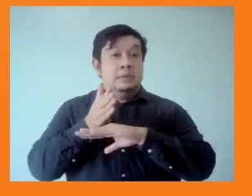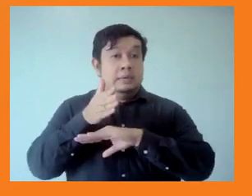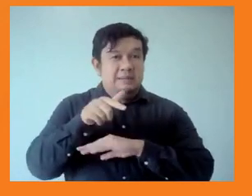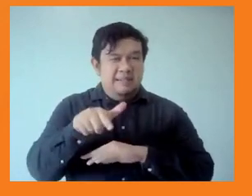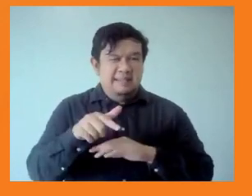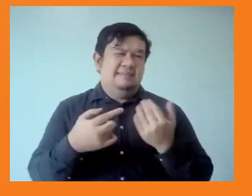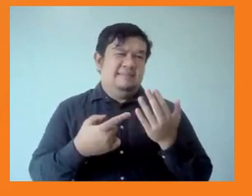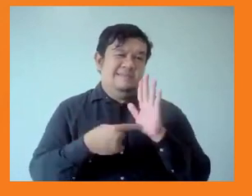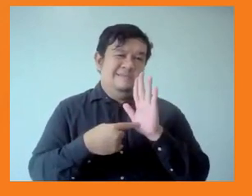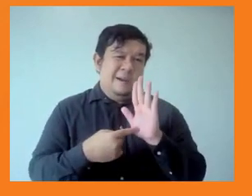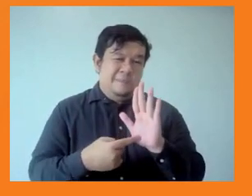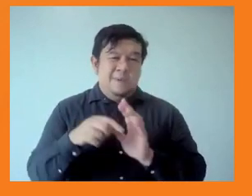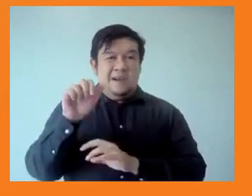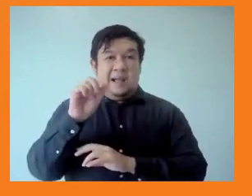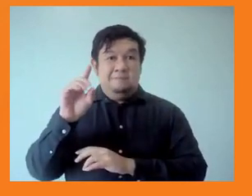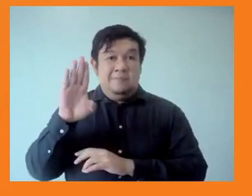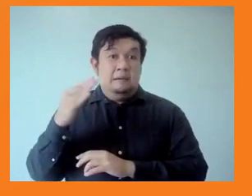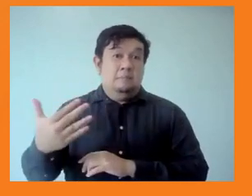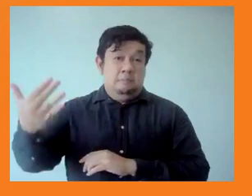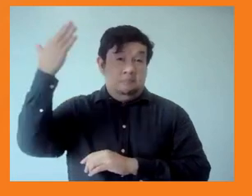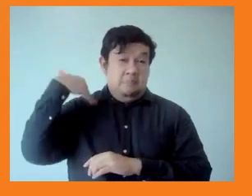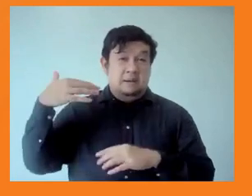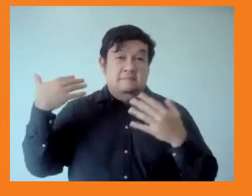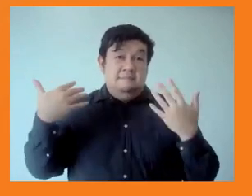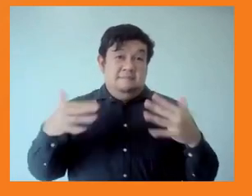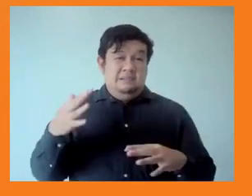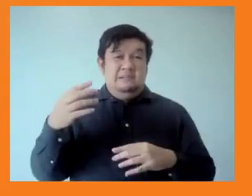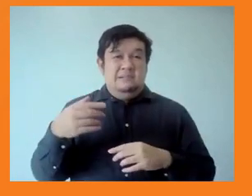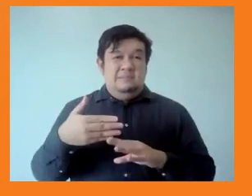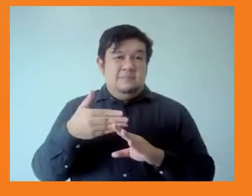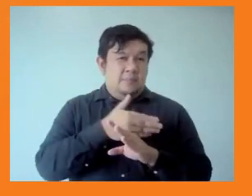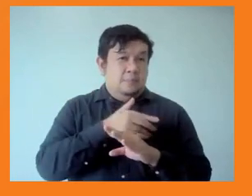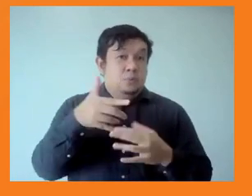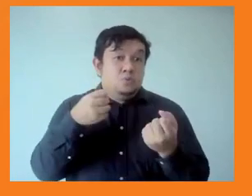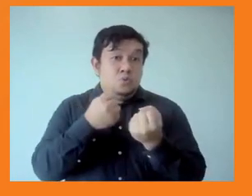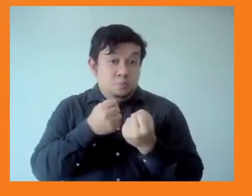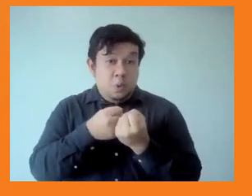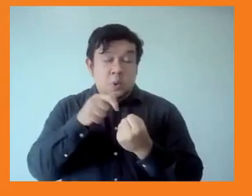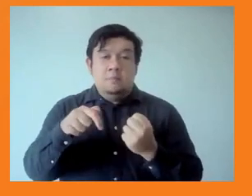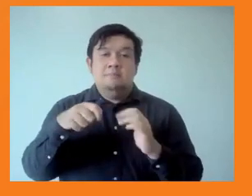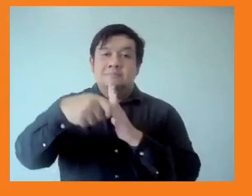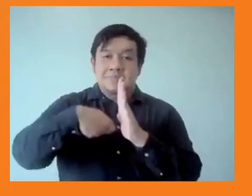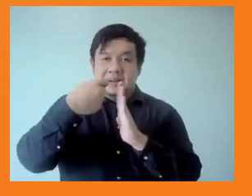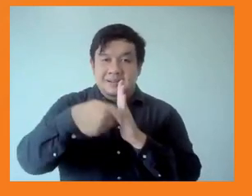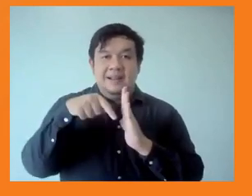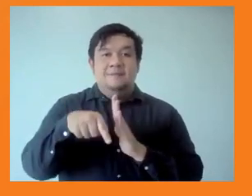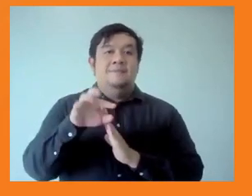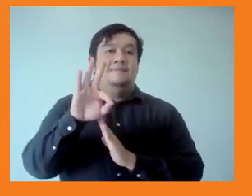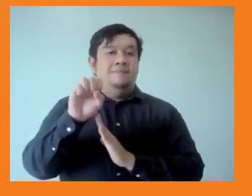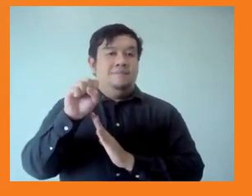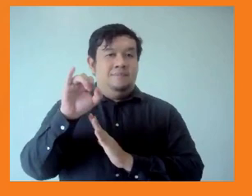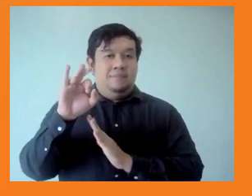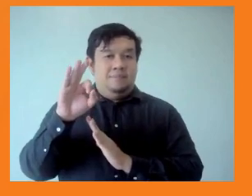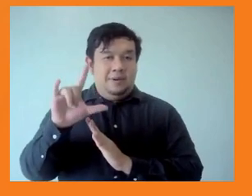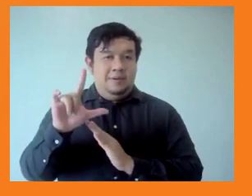but also to maybe rethink supporting projects that support fossil fuels. I think Vanuatu has been very vocal about this